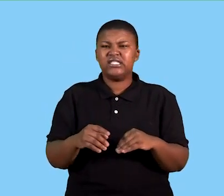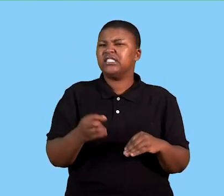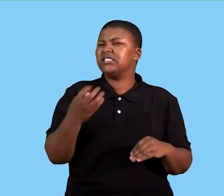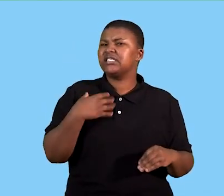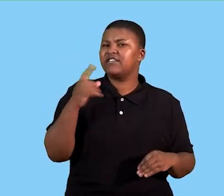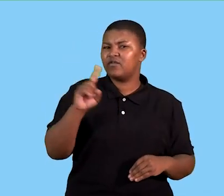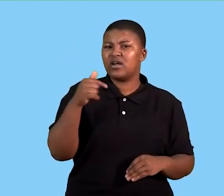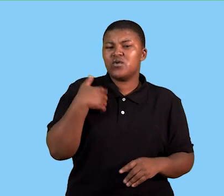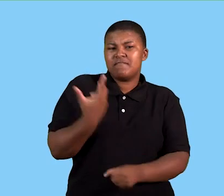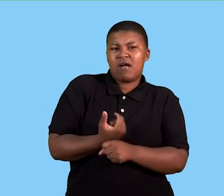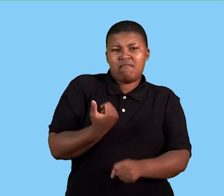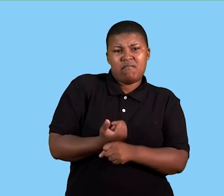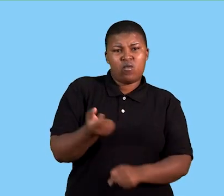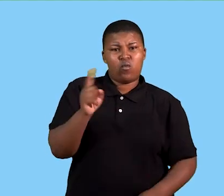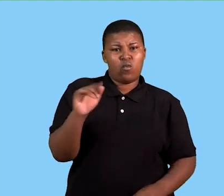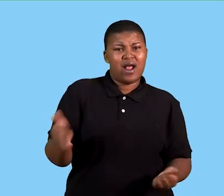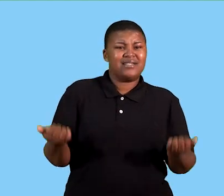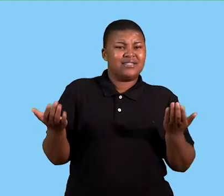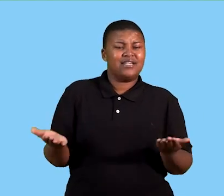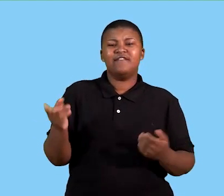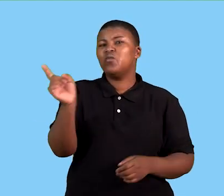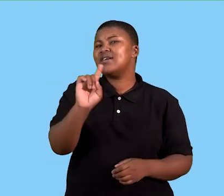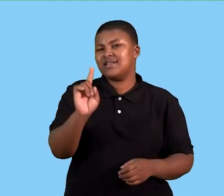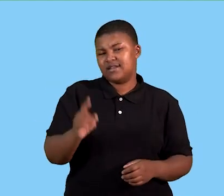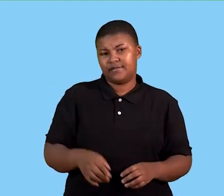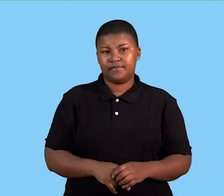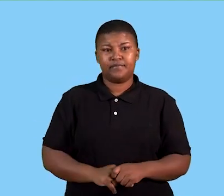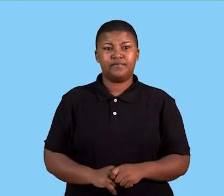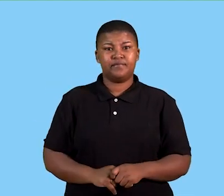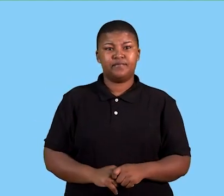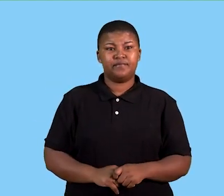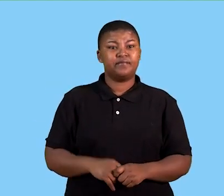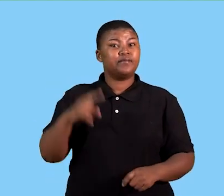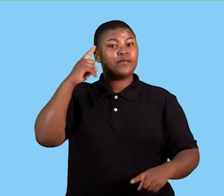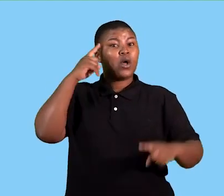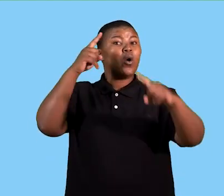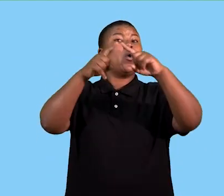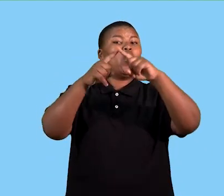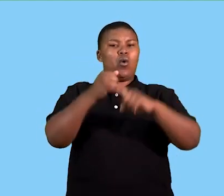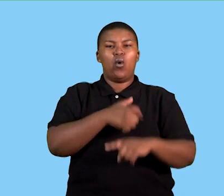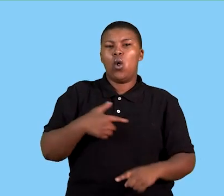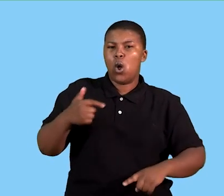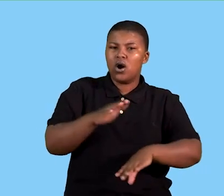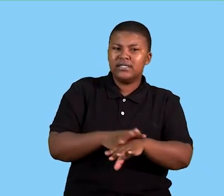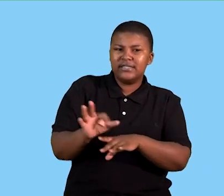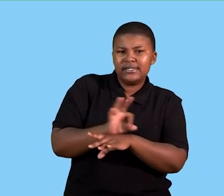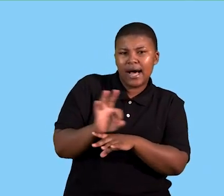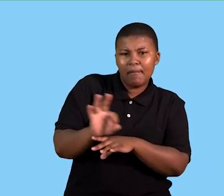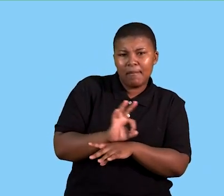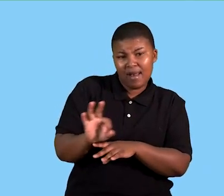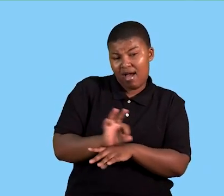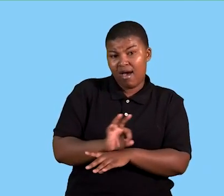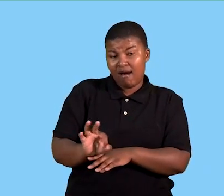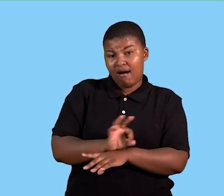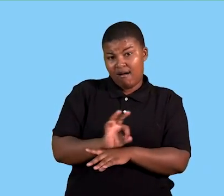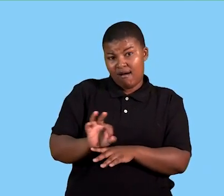provides, what do we produce, what is the service we deliver. Our goals are our long-term plans